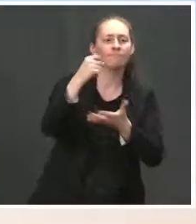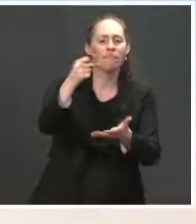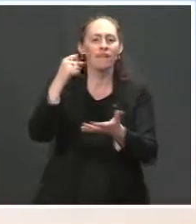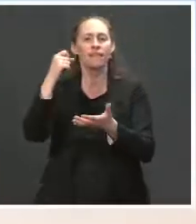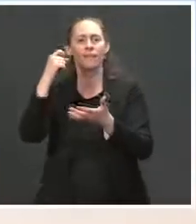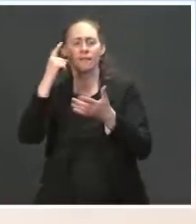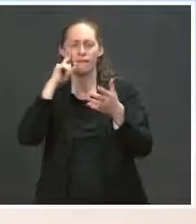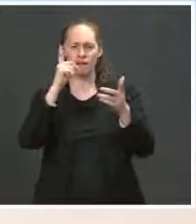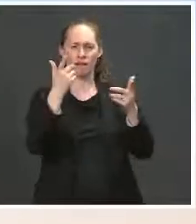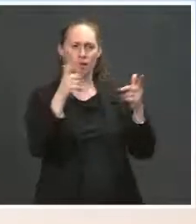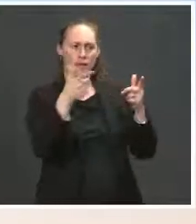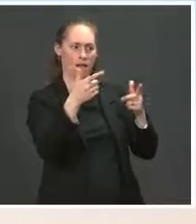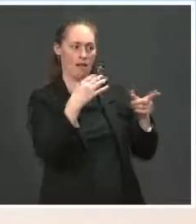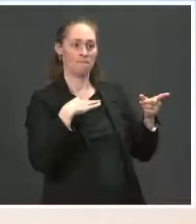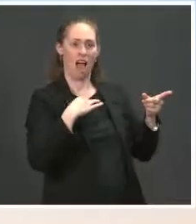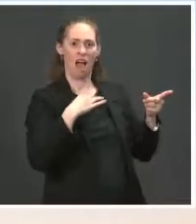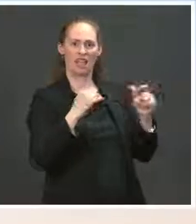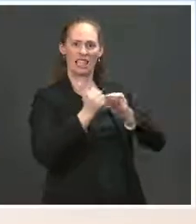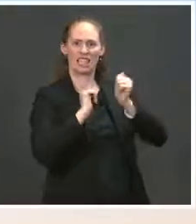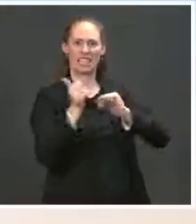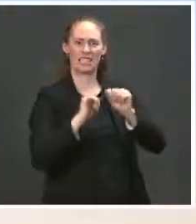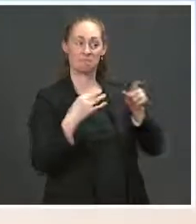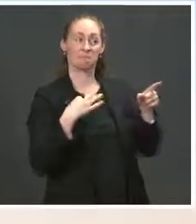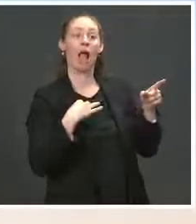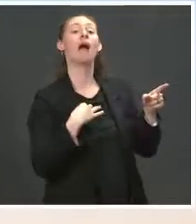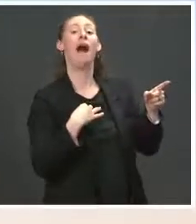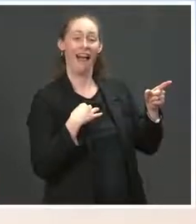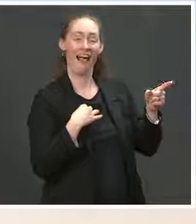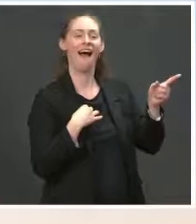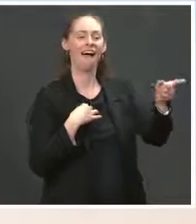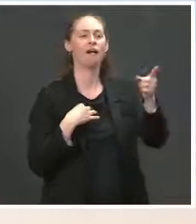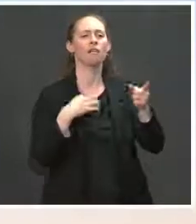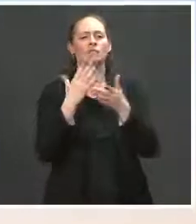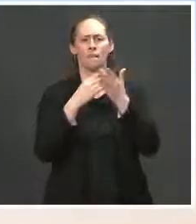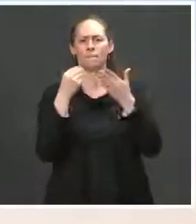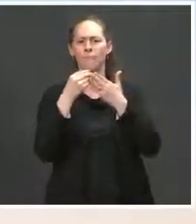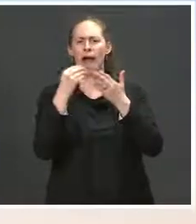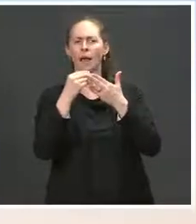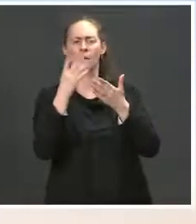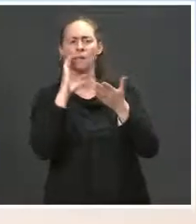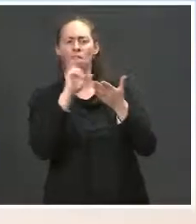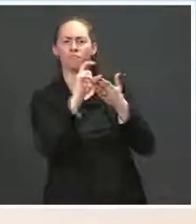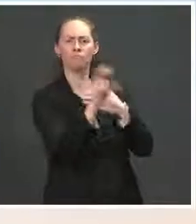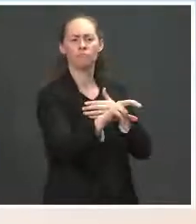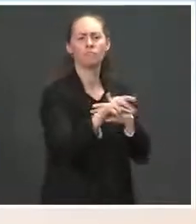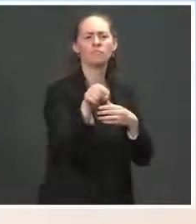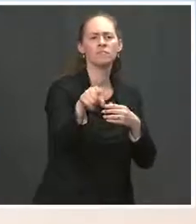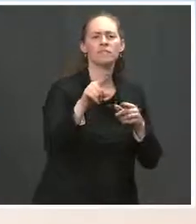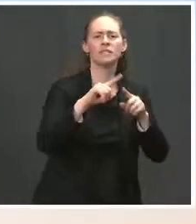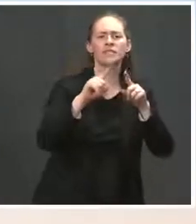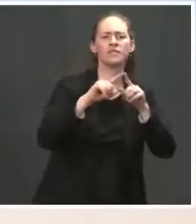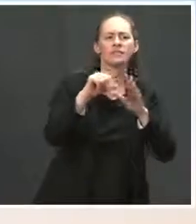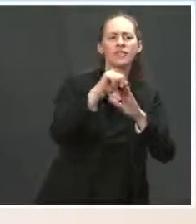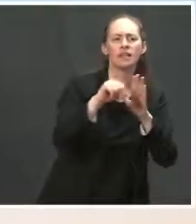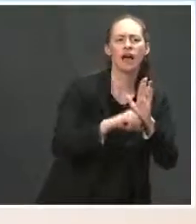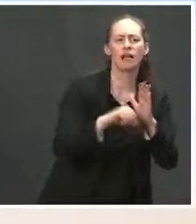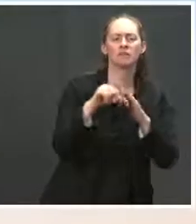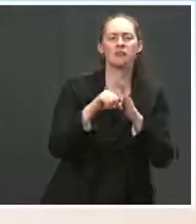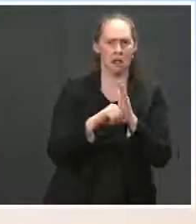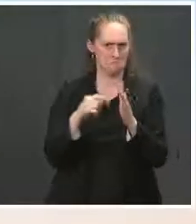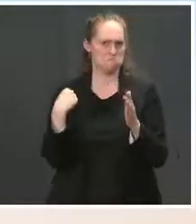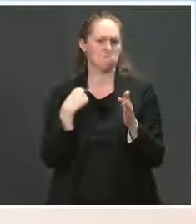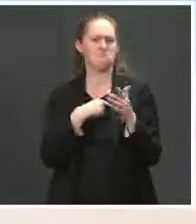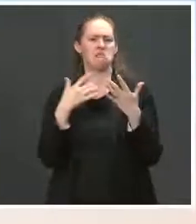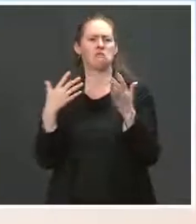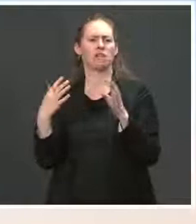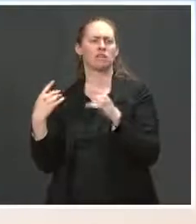will likely be some that are funding that goes to states. That's how transportation funding has worked in the past, and we expect it